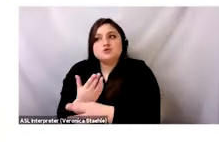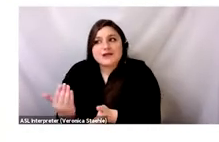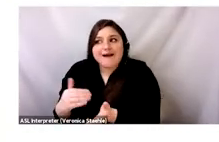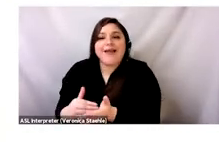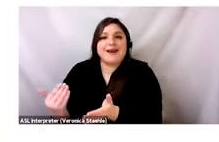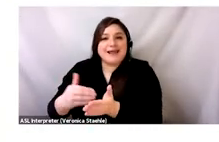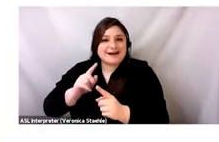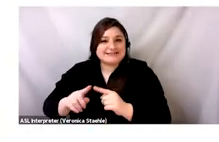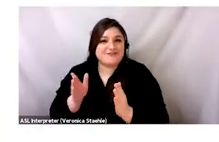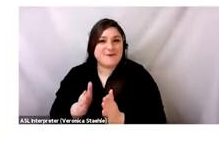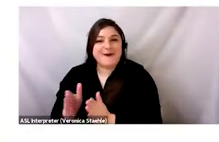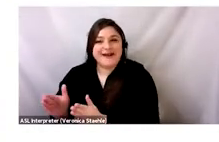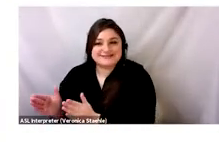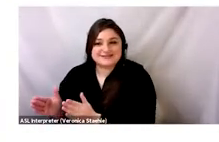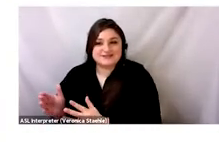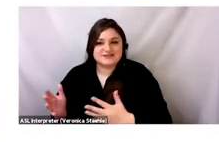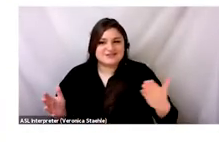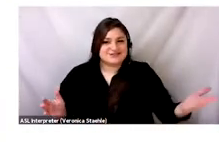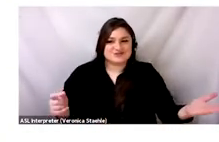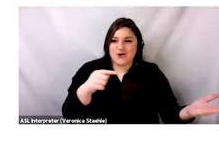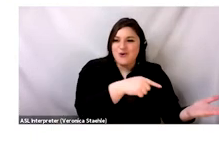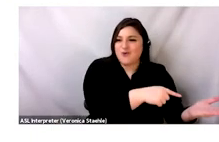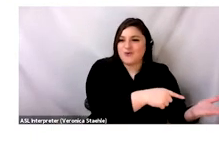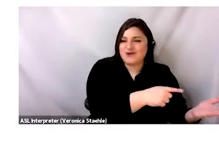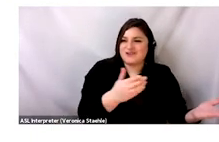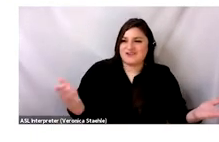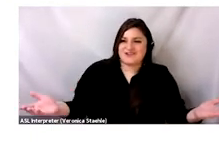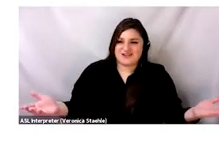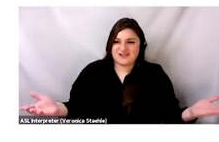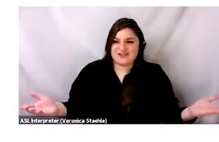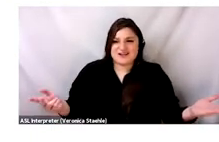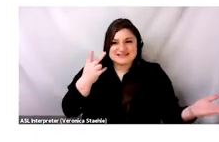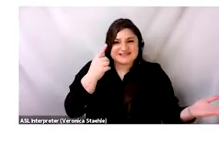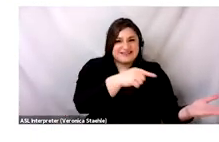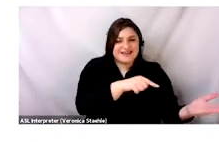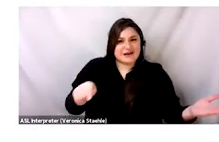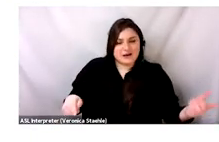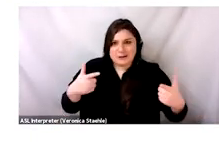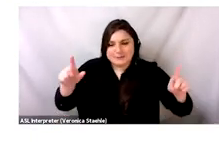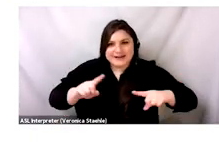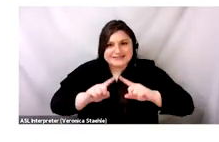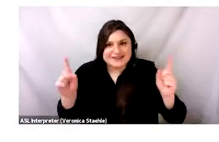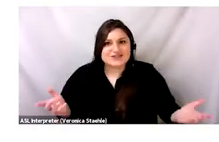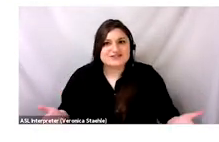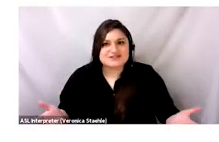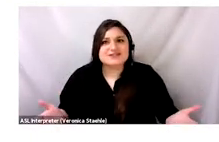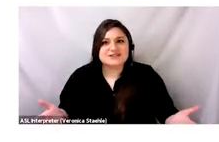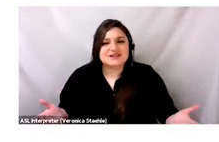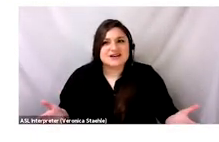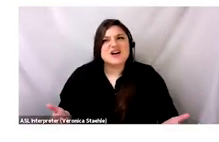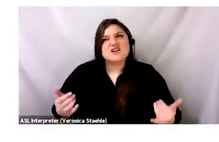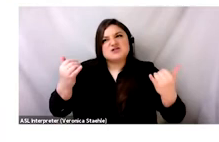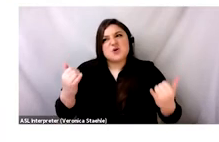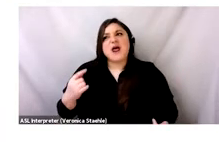generations. So the question that I'm trying to ask is, how different is